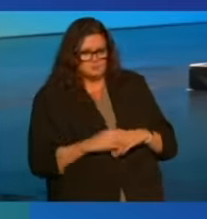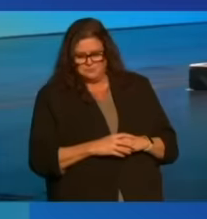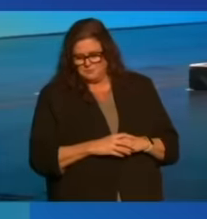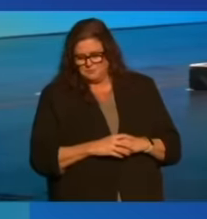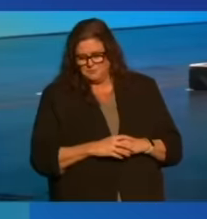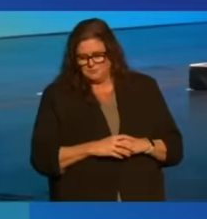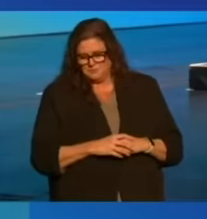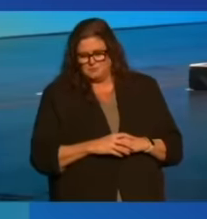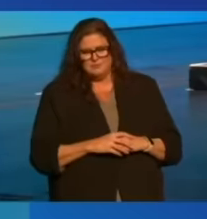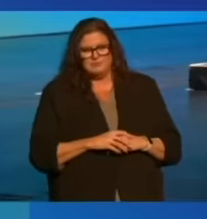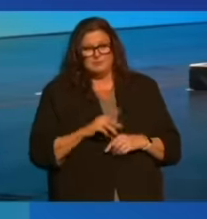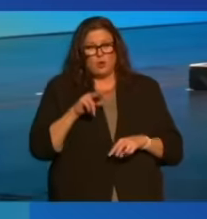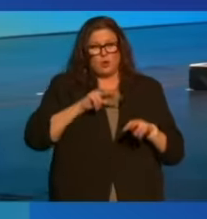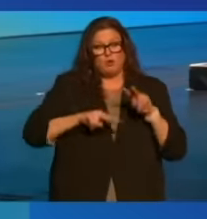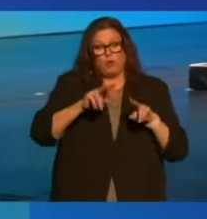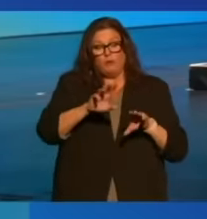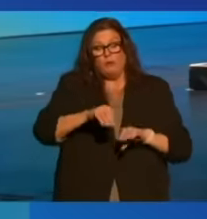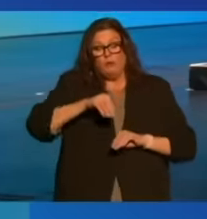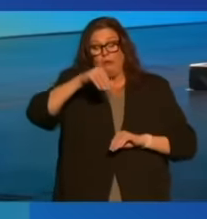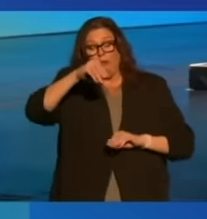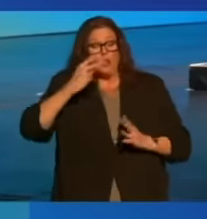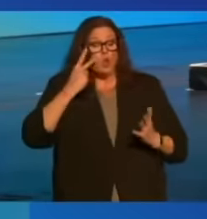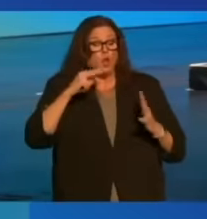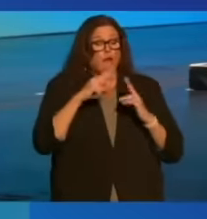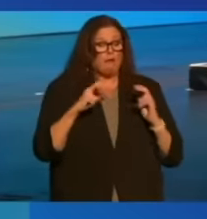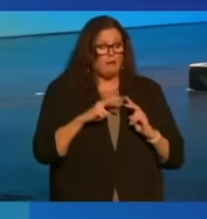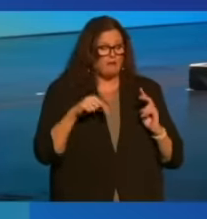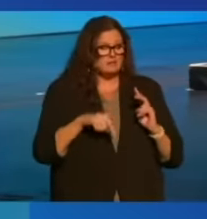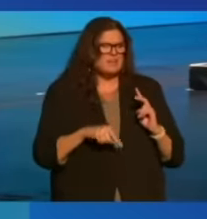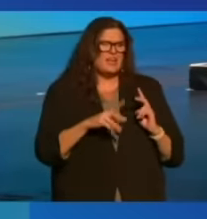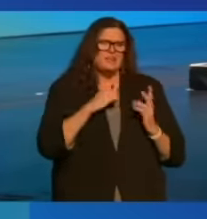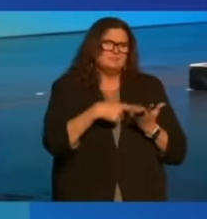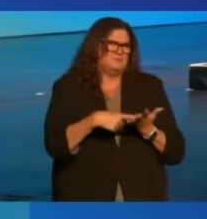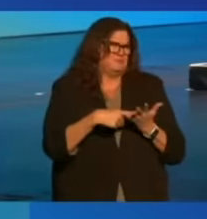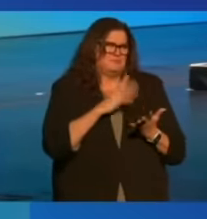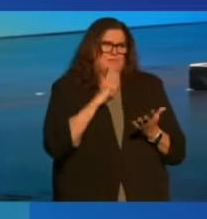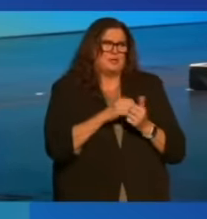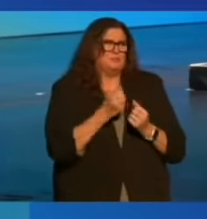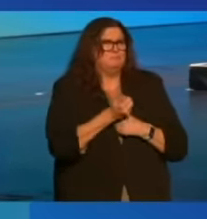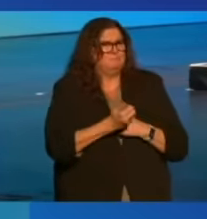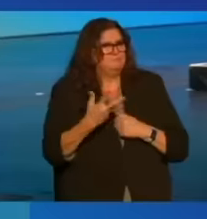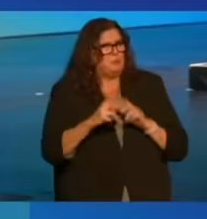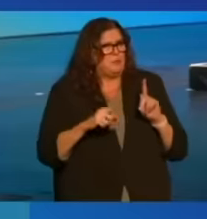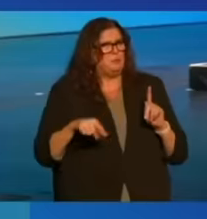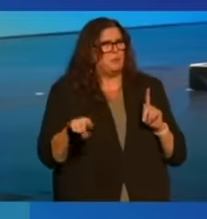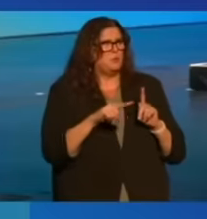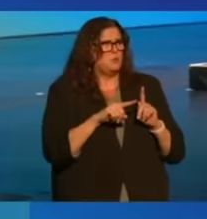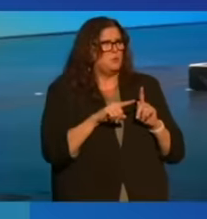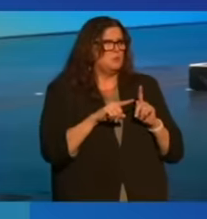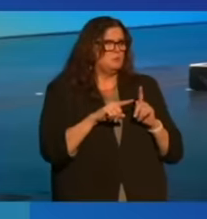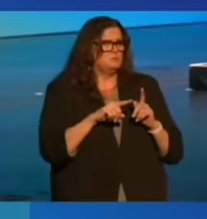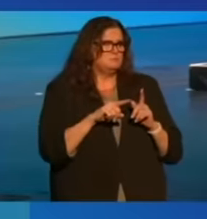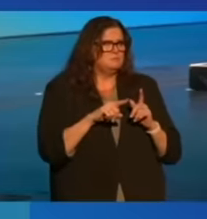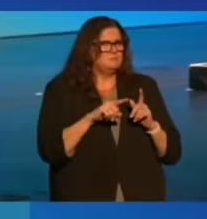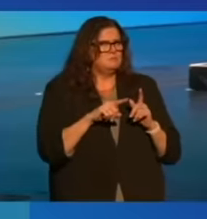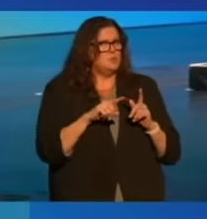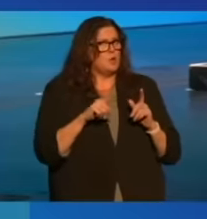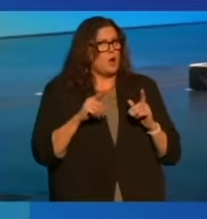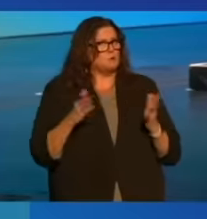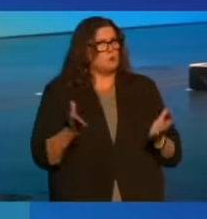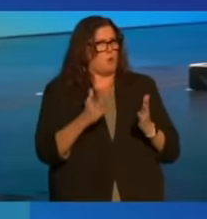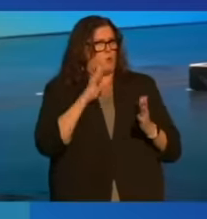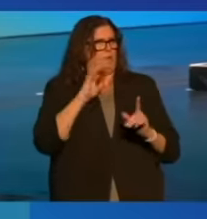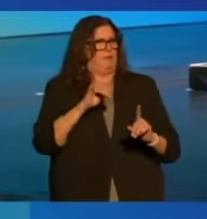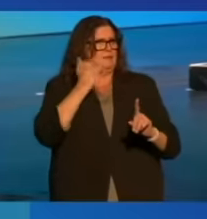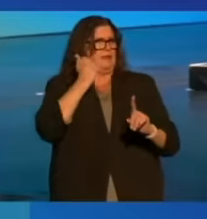When you look under the hood, and I've talked to a number of the folks who are pitching this.